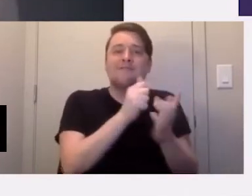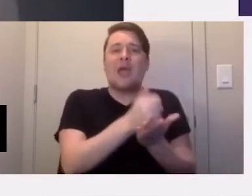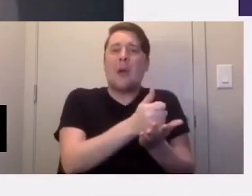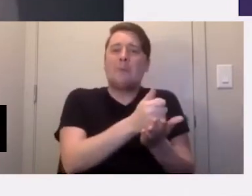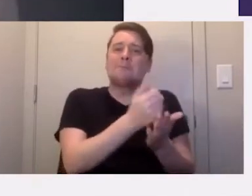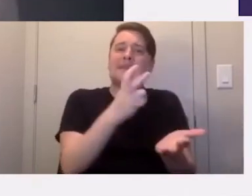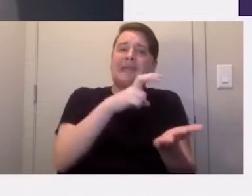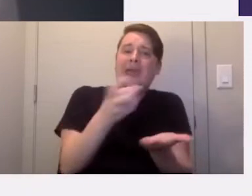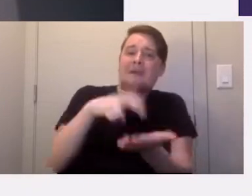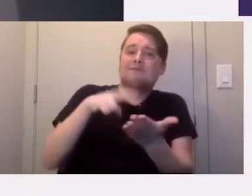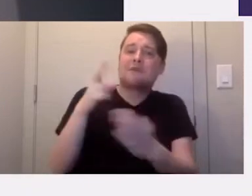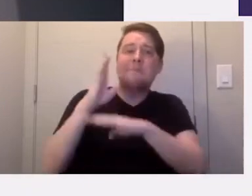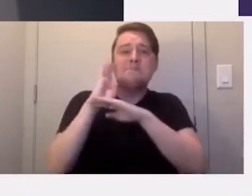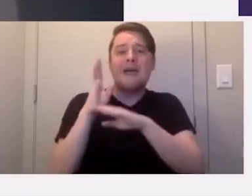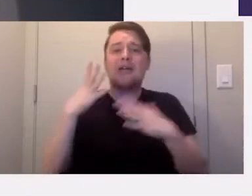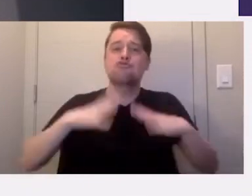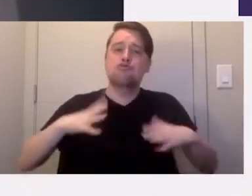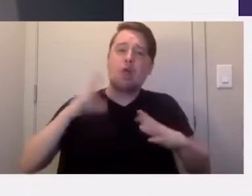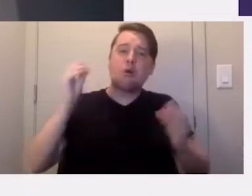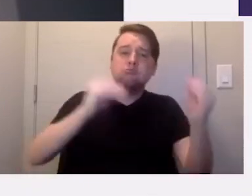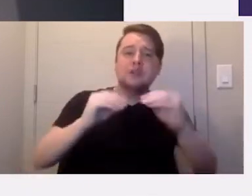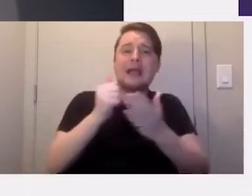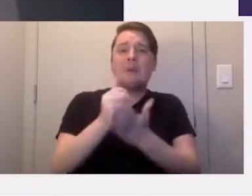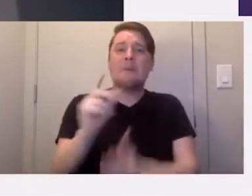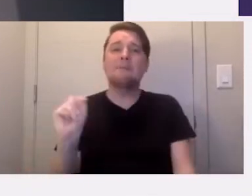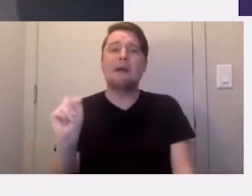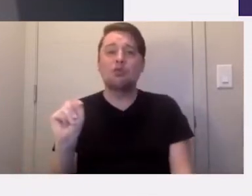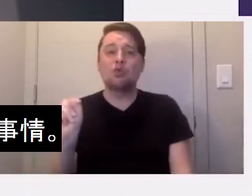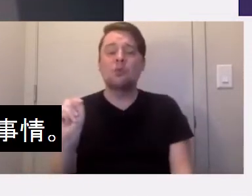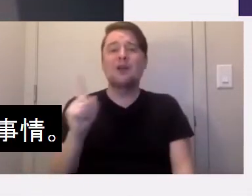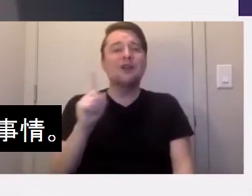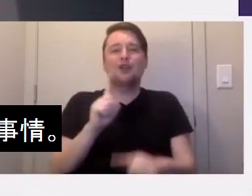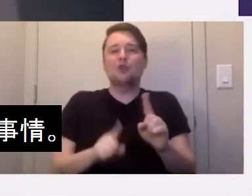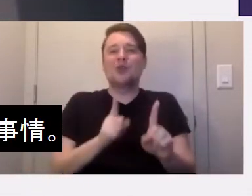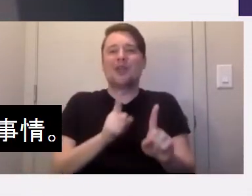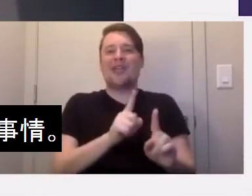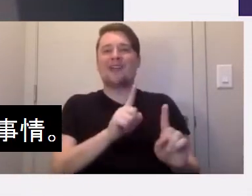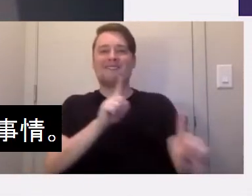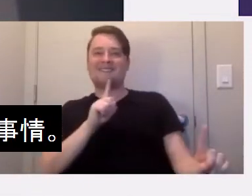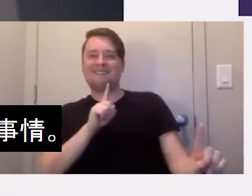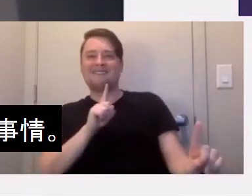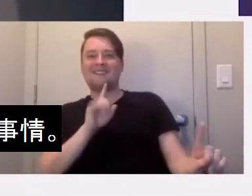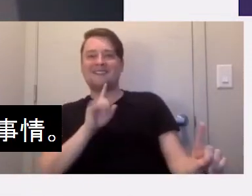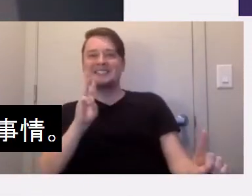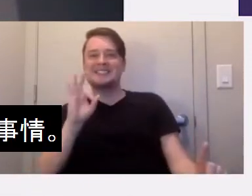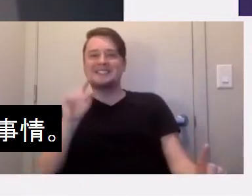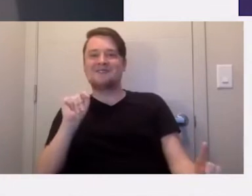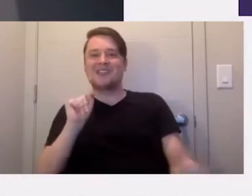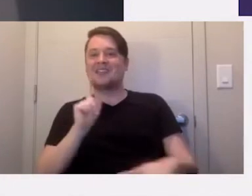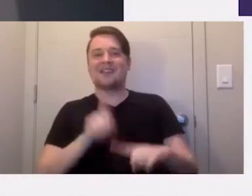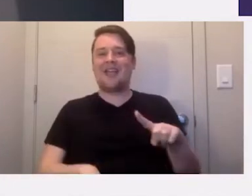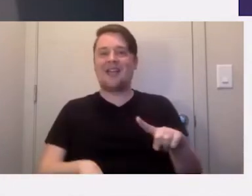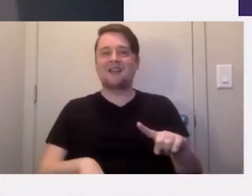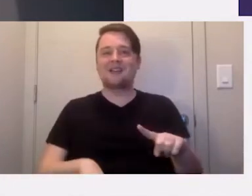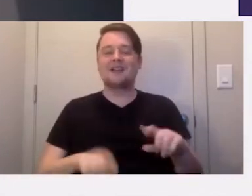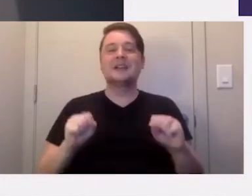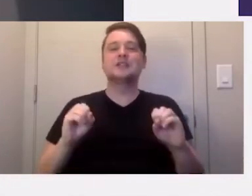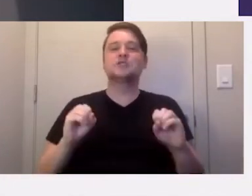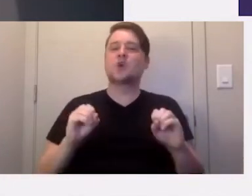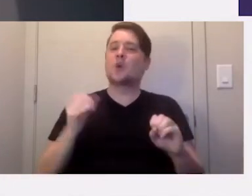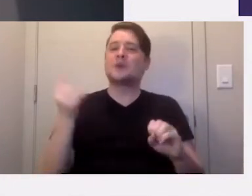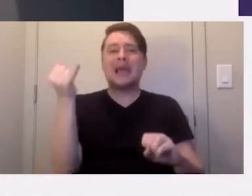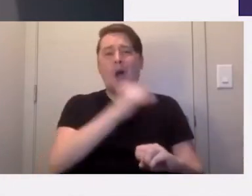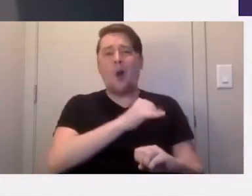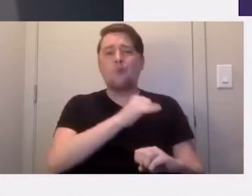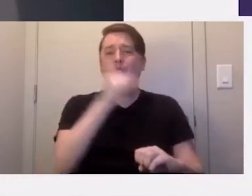bed or helping them get dressed or helping them to the bathroom, you can't do that from six feet away. And so it is outrageous